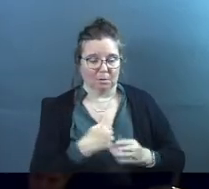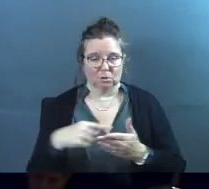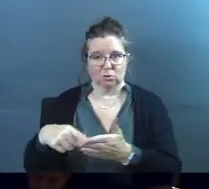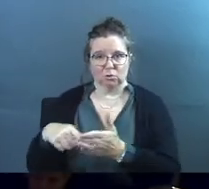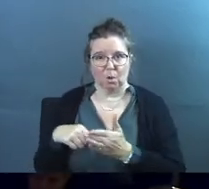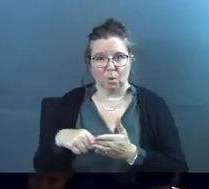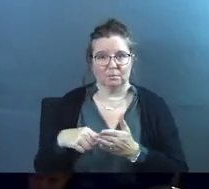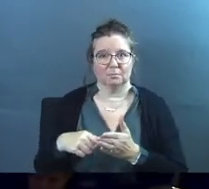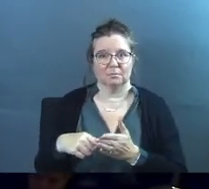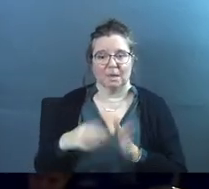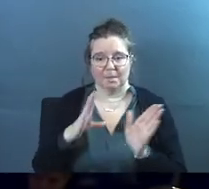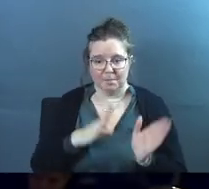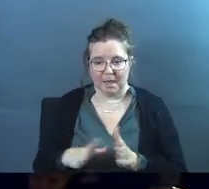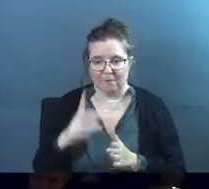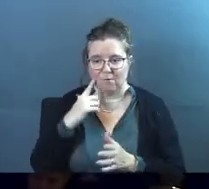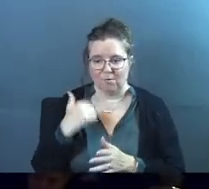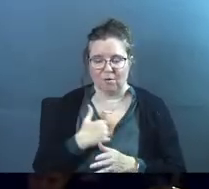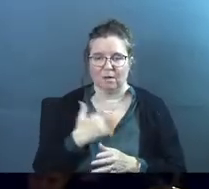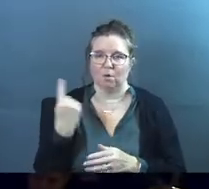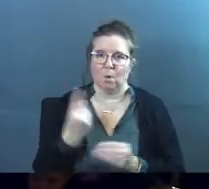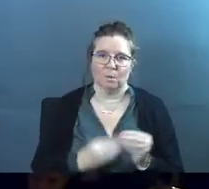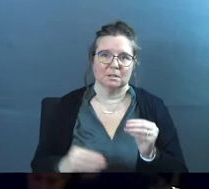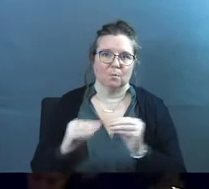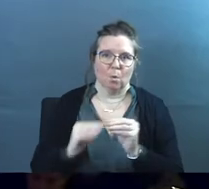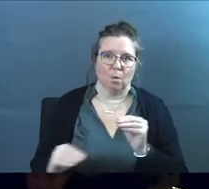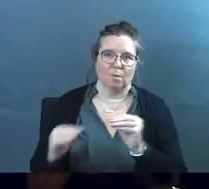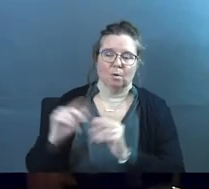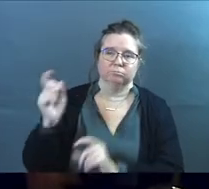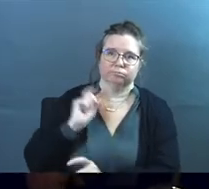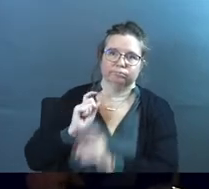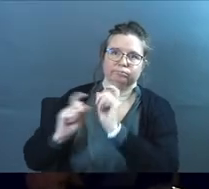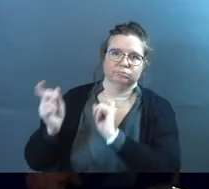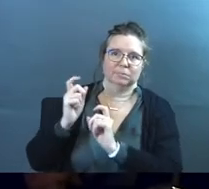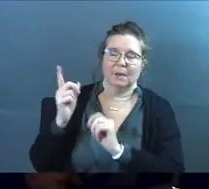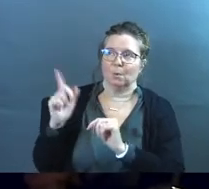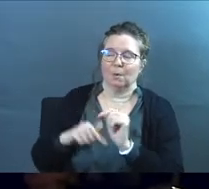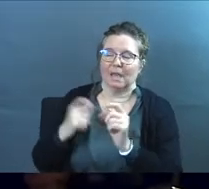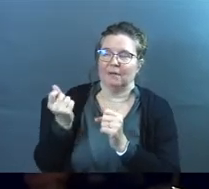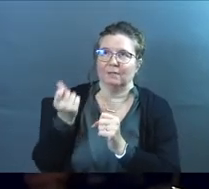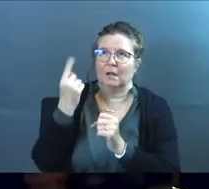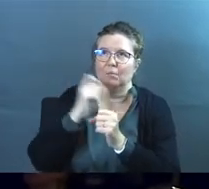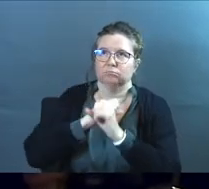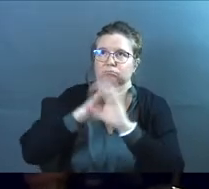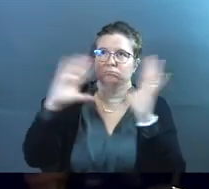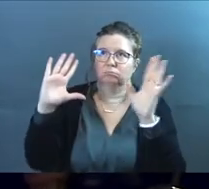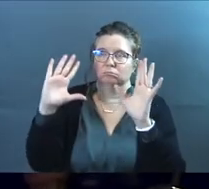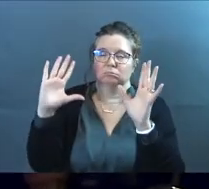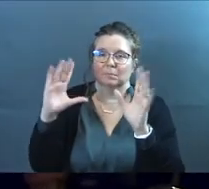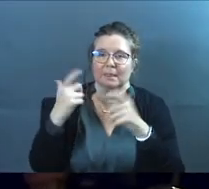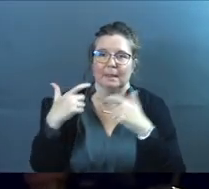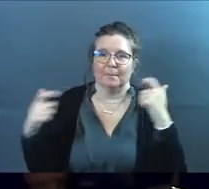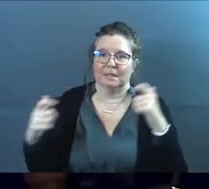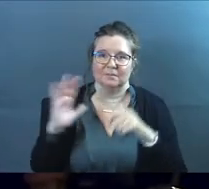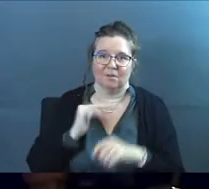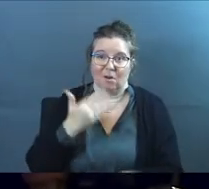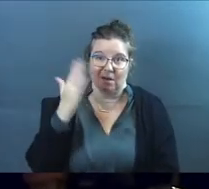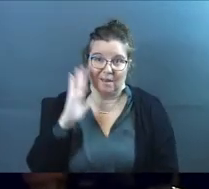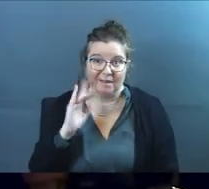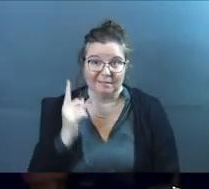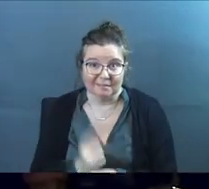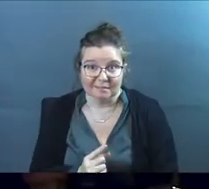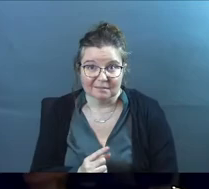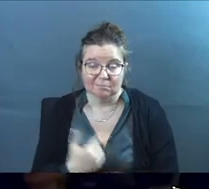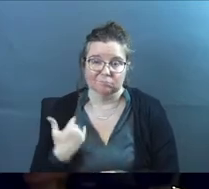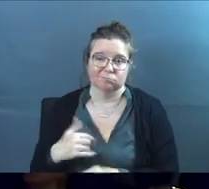us. There is always more. God is so big. We don't, we can't even comprehend the bigness of our God, right?